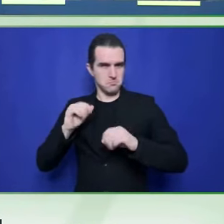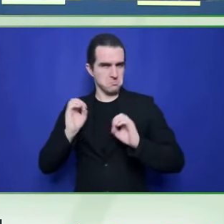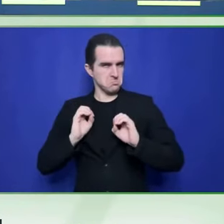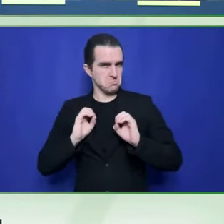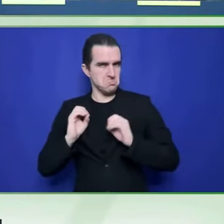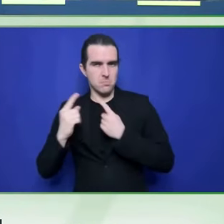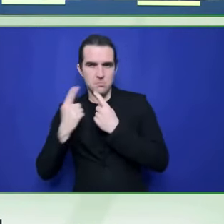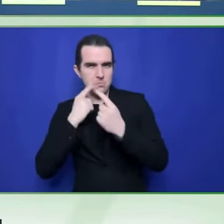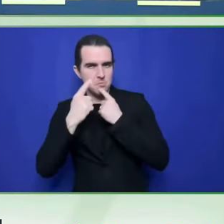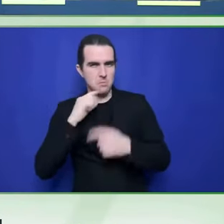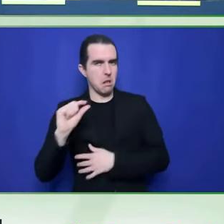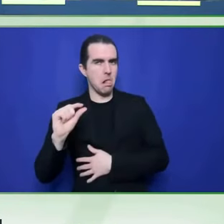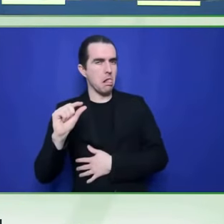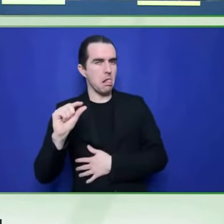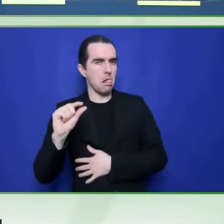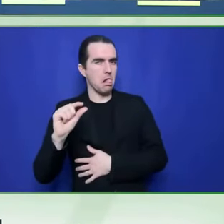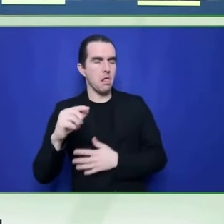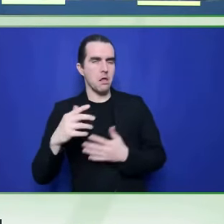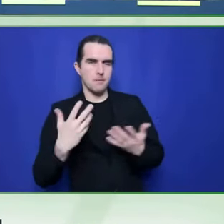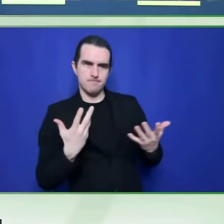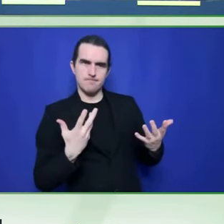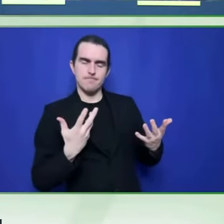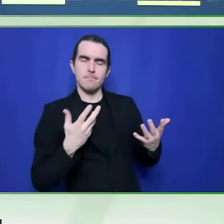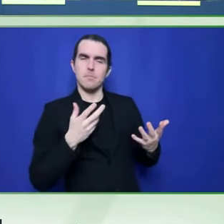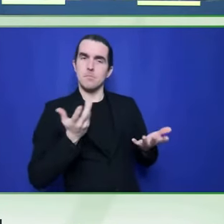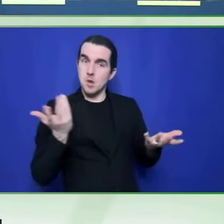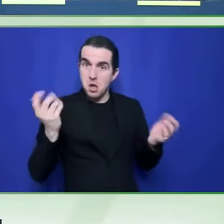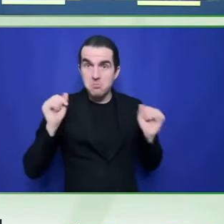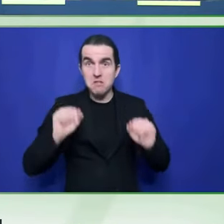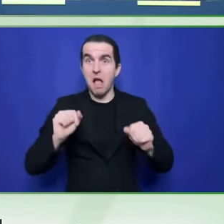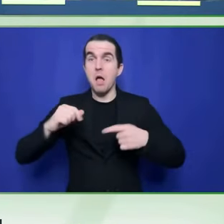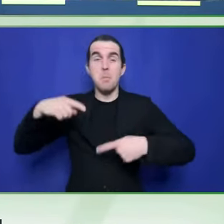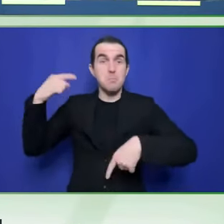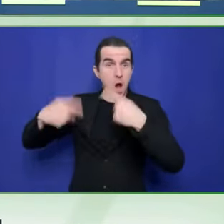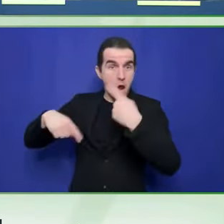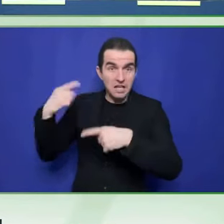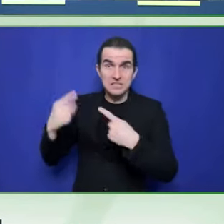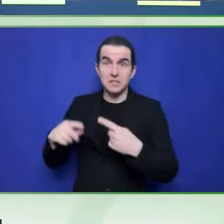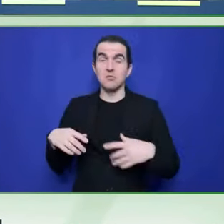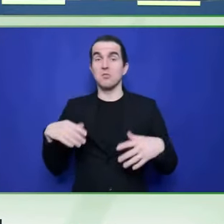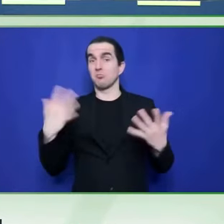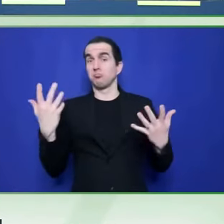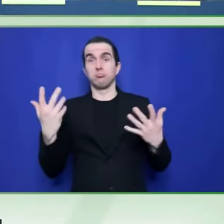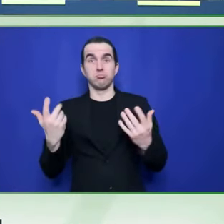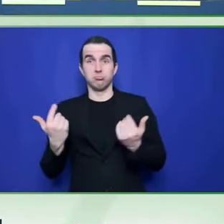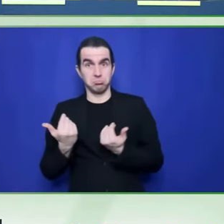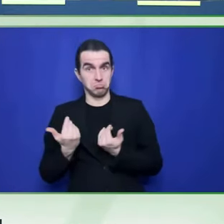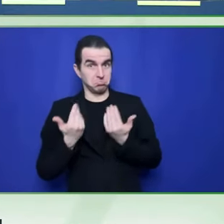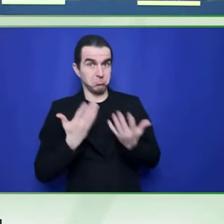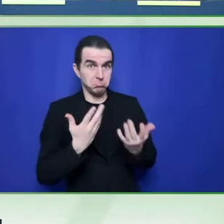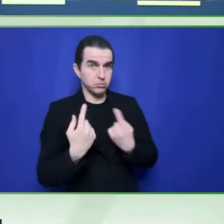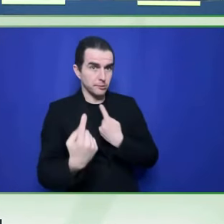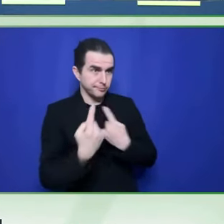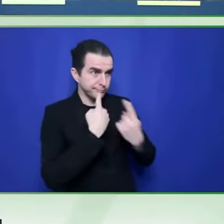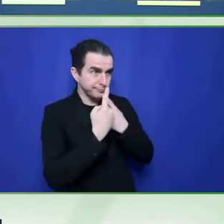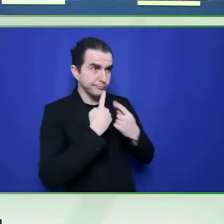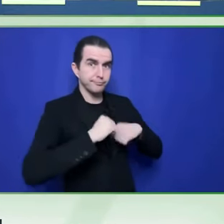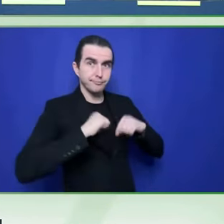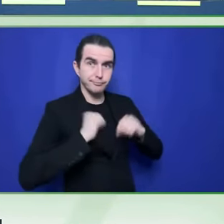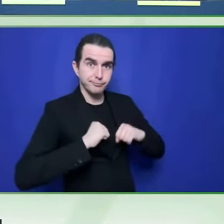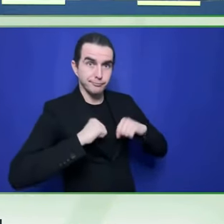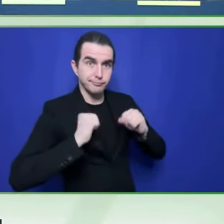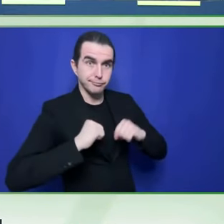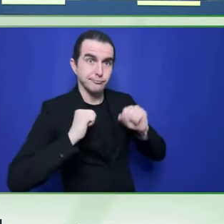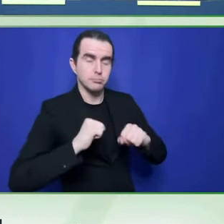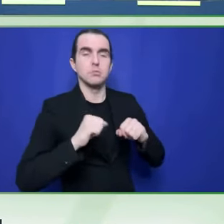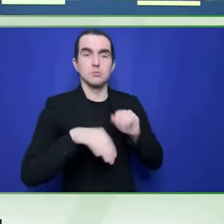or climate change or whatever. So I think we are still looking in, I think that the